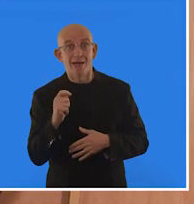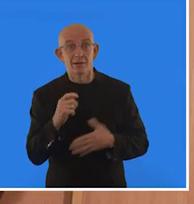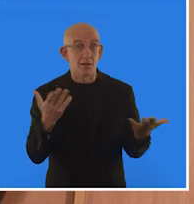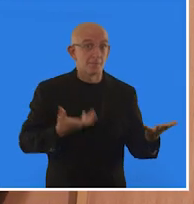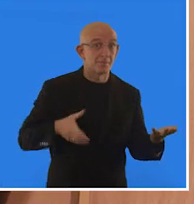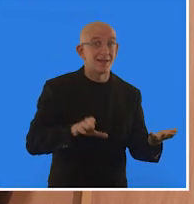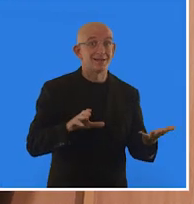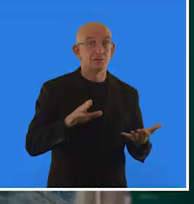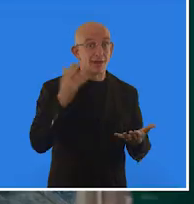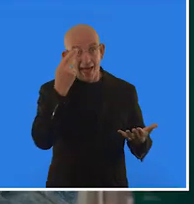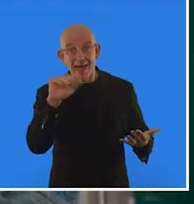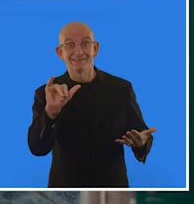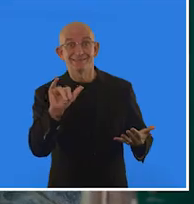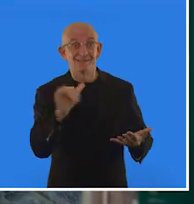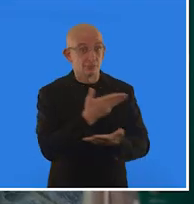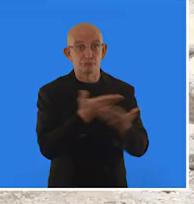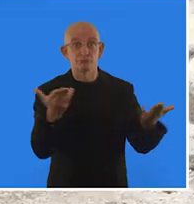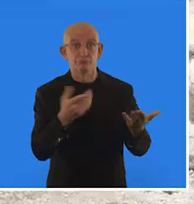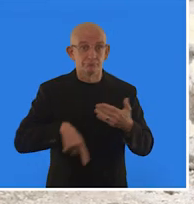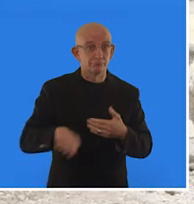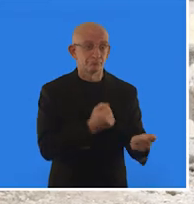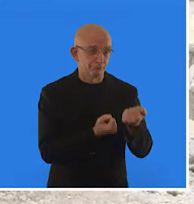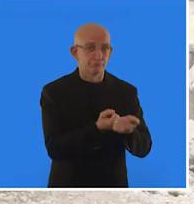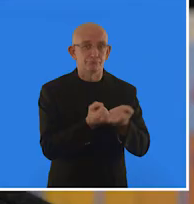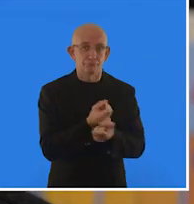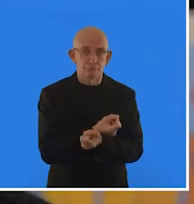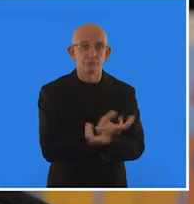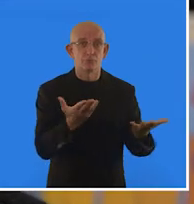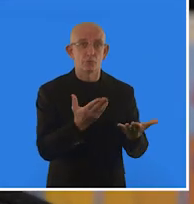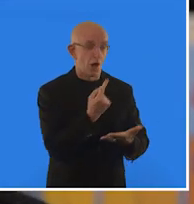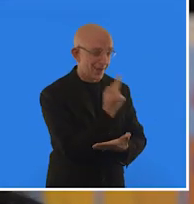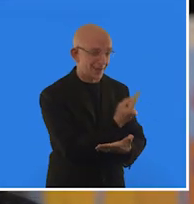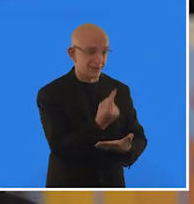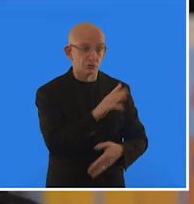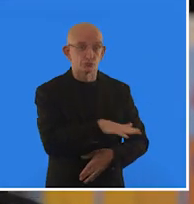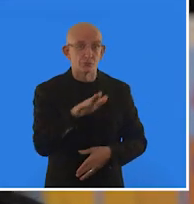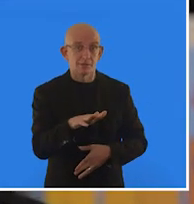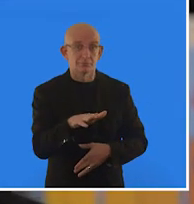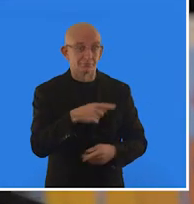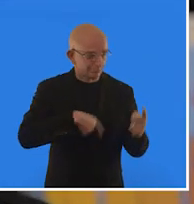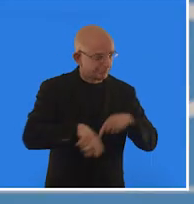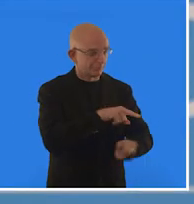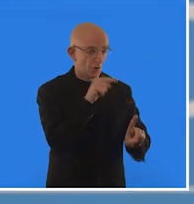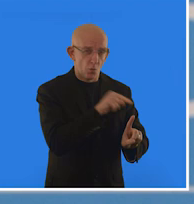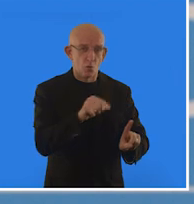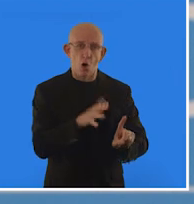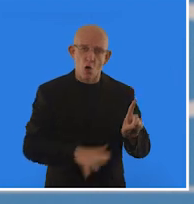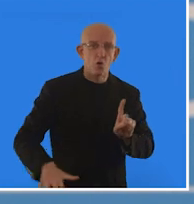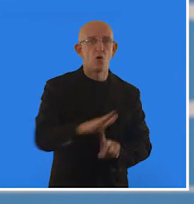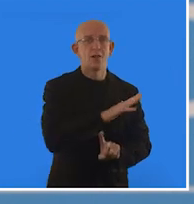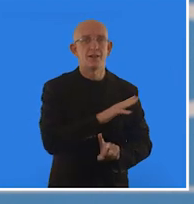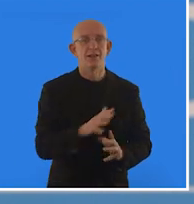to Ukraine and from Bangladesh to Haiti. Because for every child means for